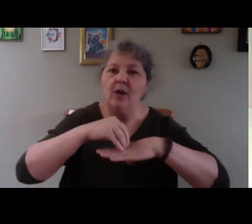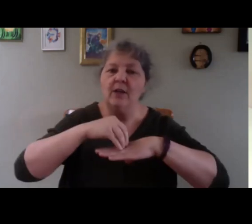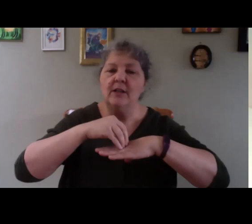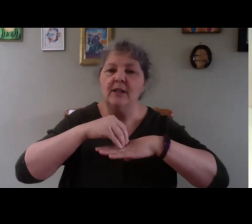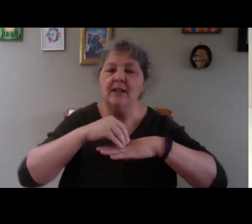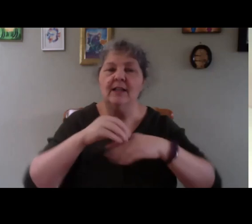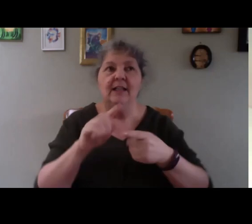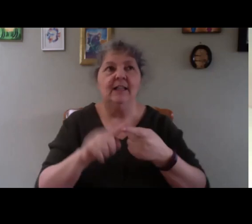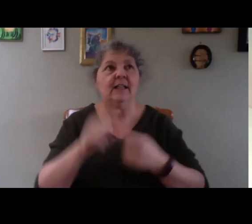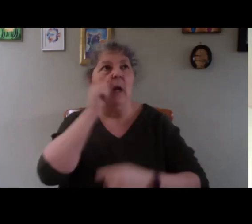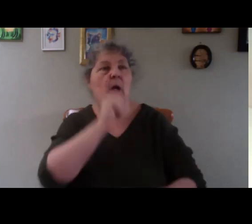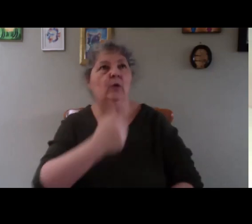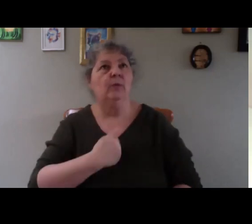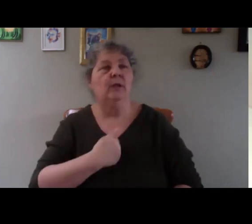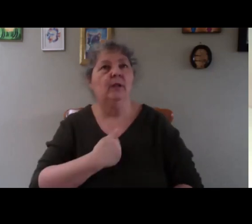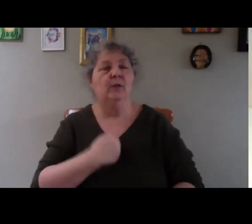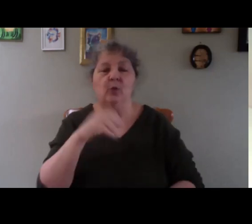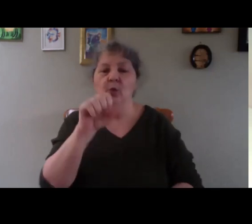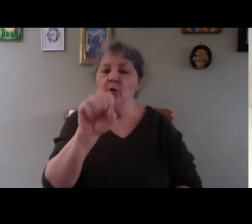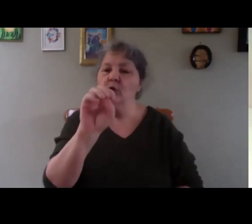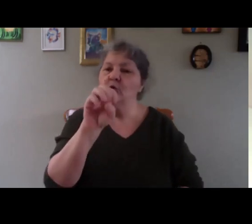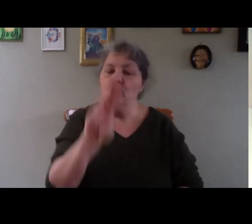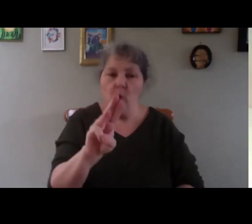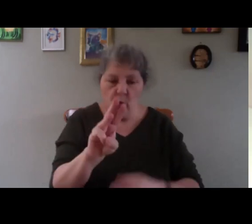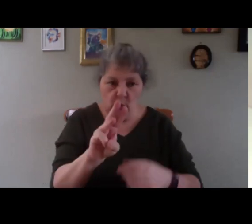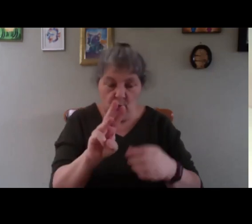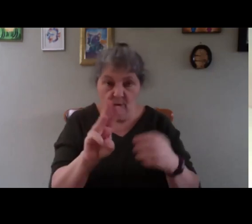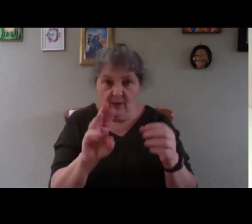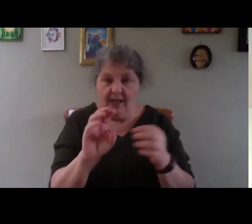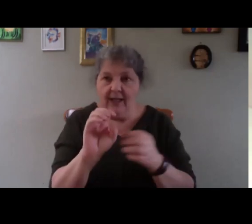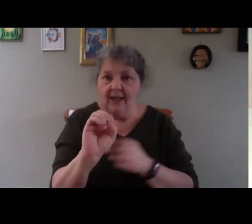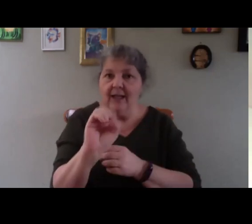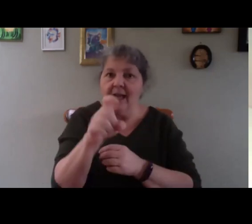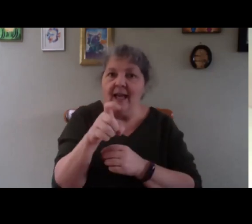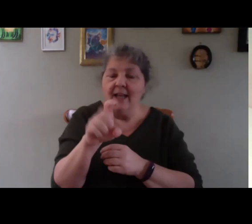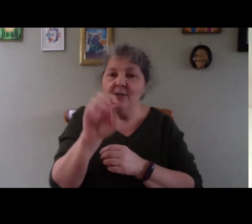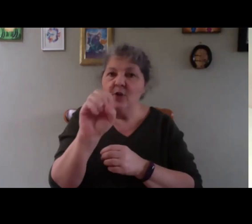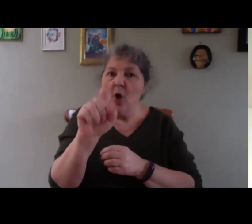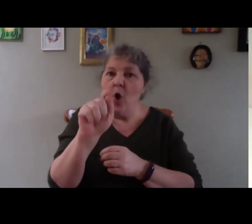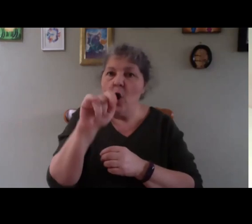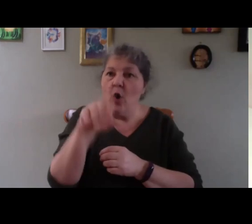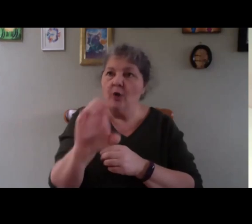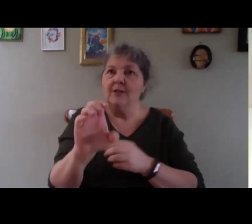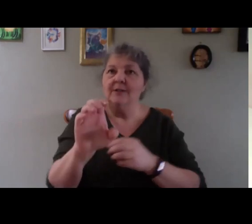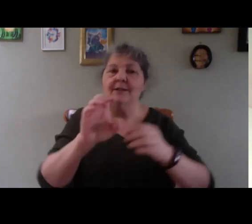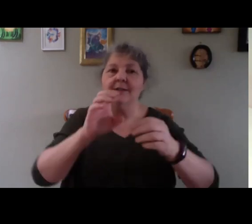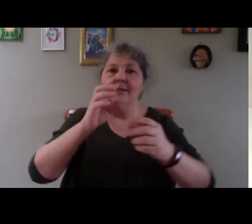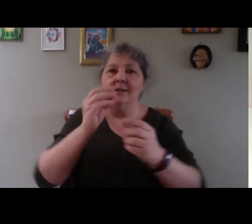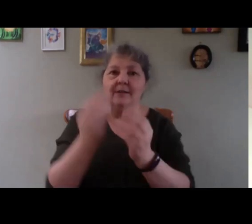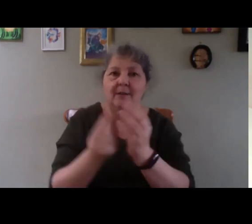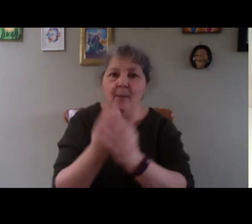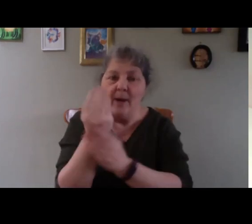allows you as well to sow exotic plants like melon, tomatoes, peppers,